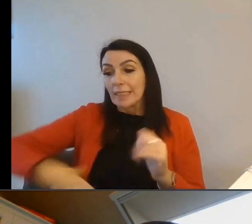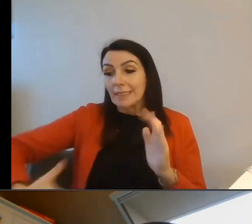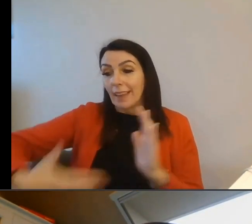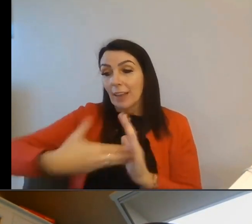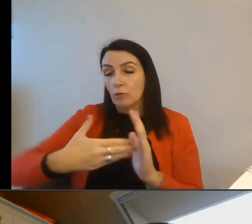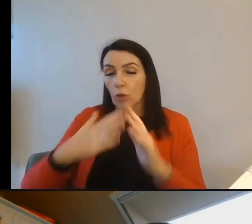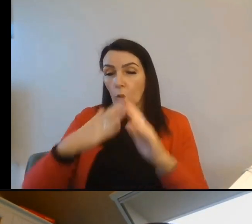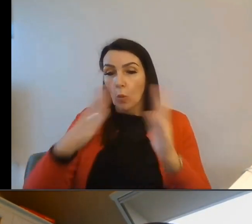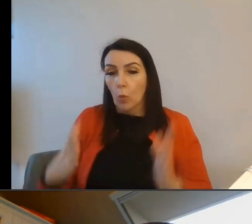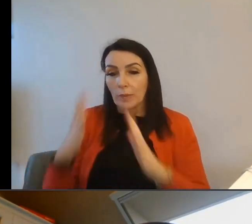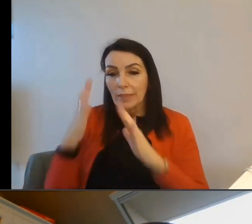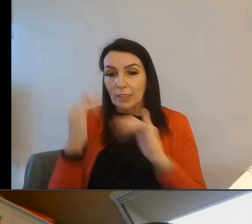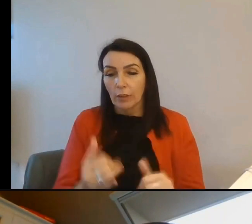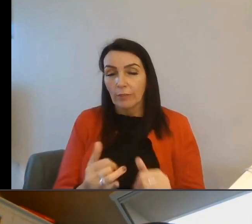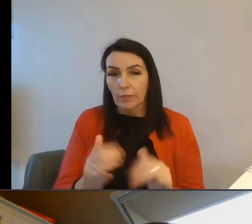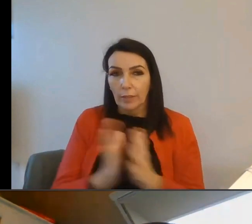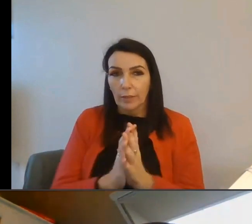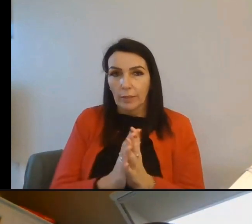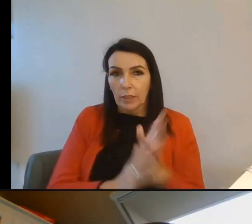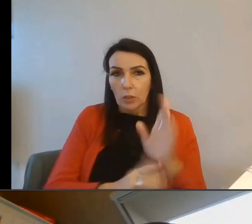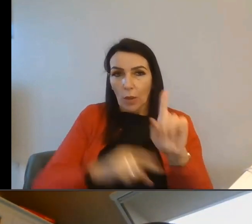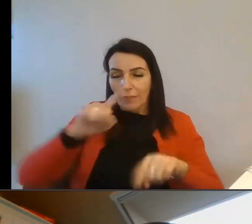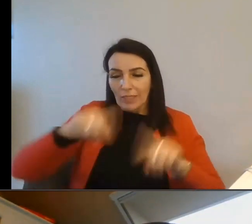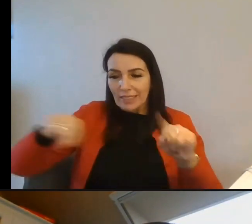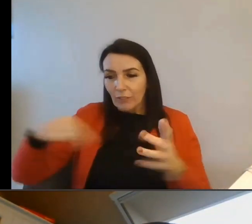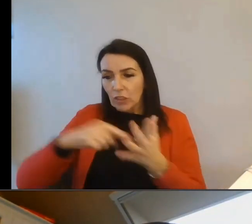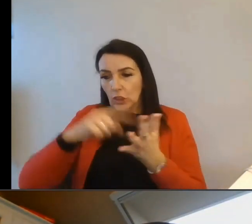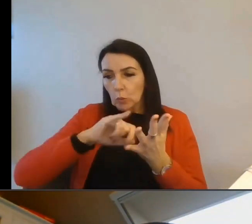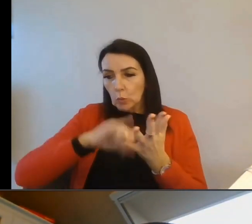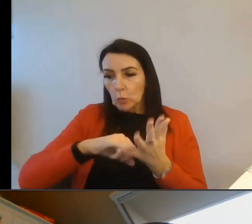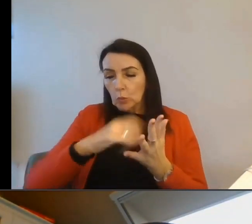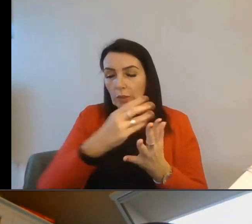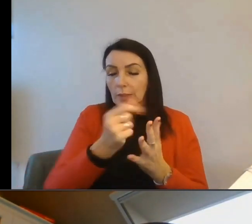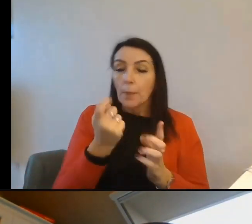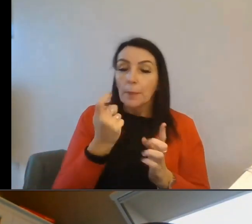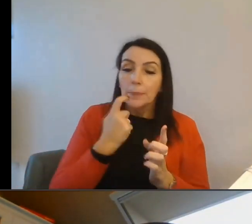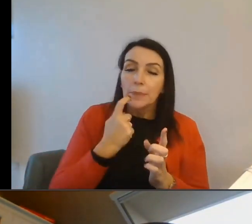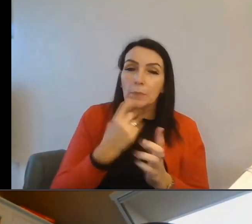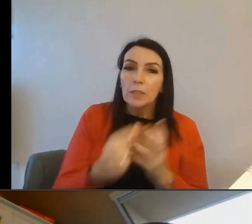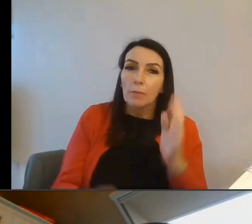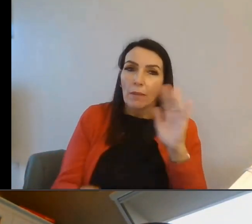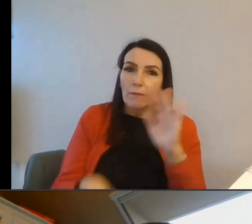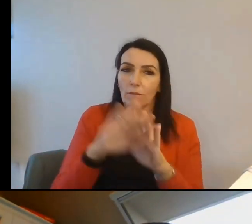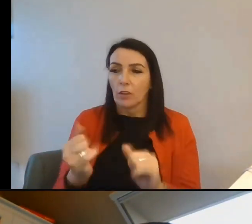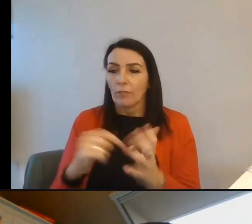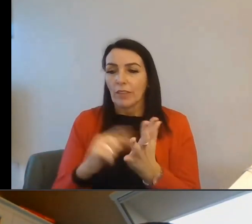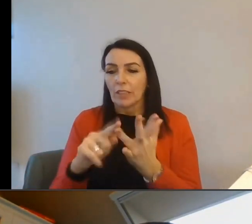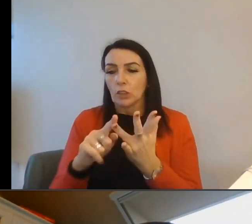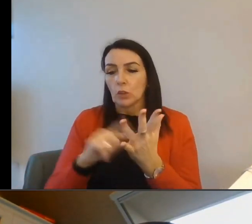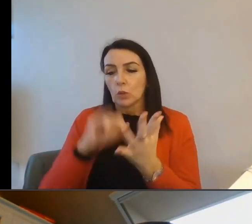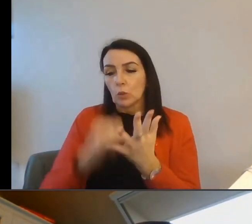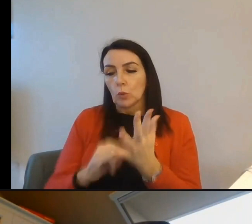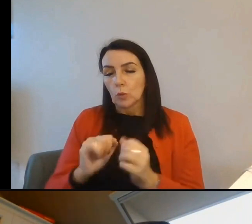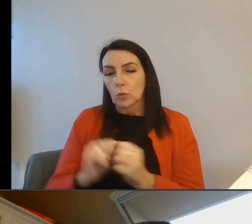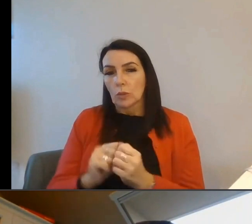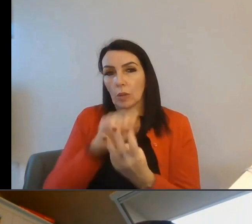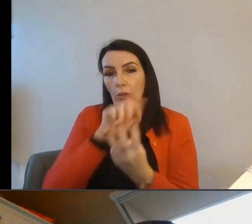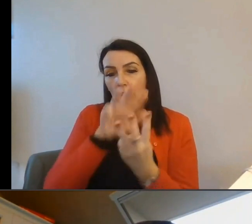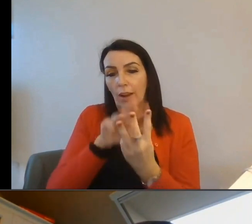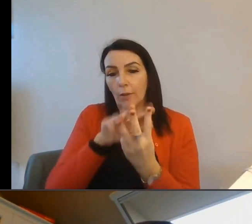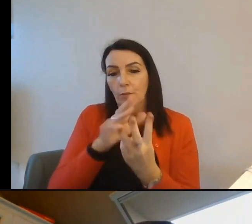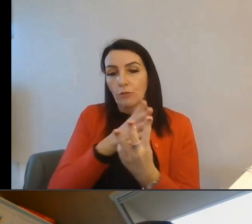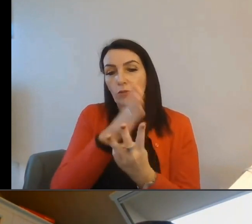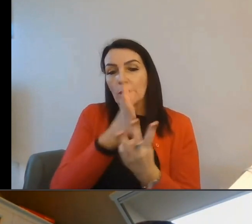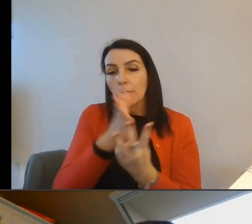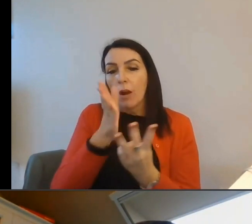tools of varying complexity from simple tools, full survey type tools. There are three parts to dynamic